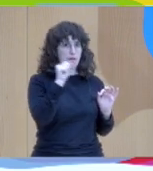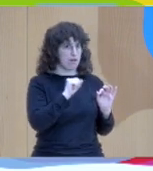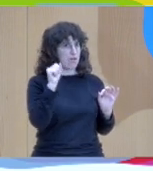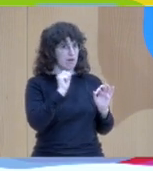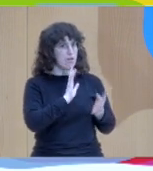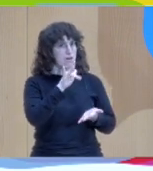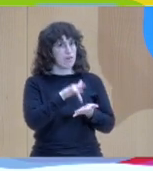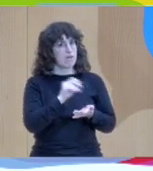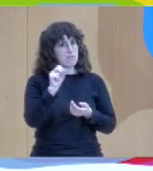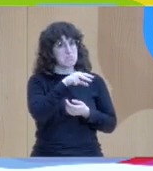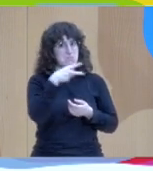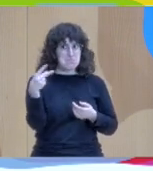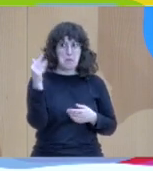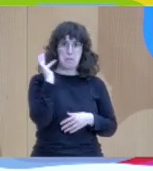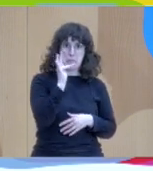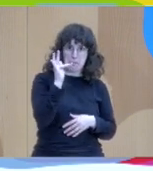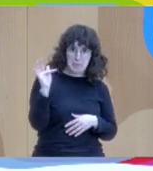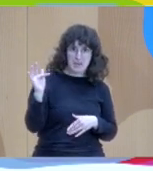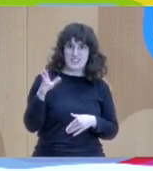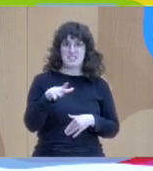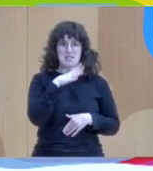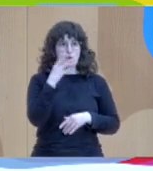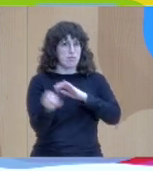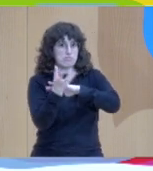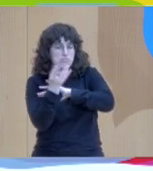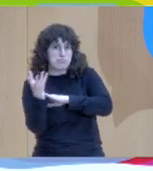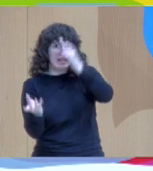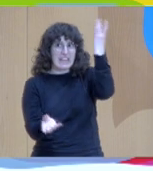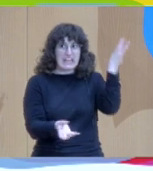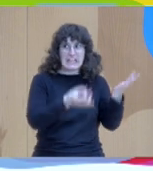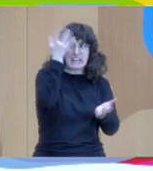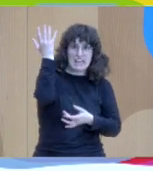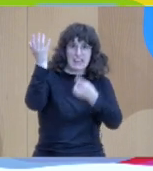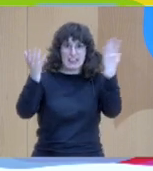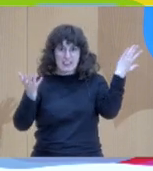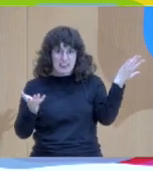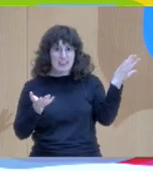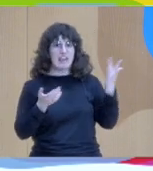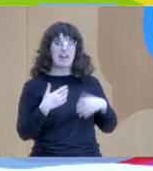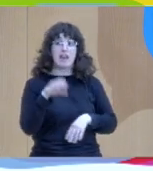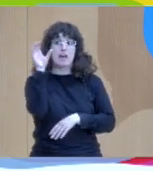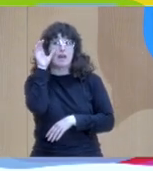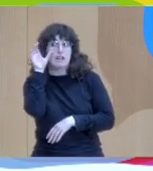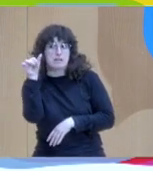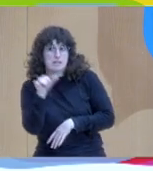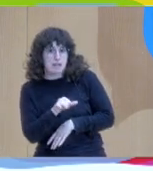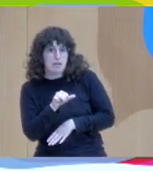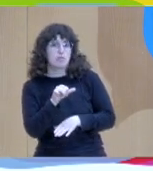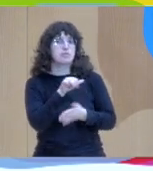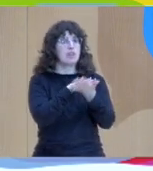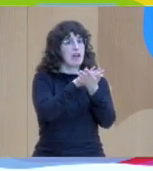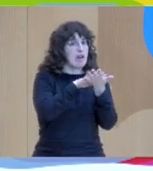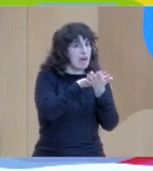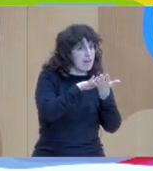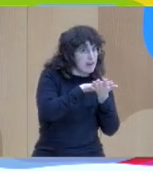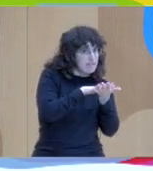listening to each other, talking and listening were separated. They got a lot of ideas what they could do. And the final question was,